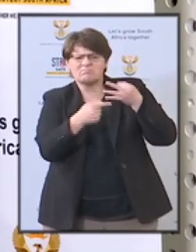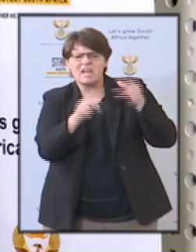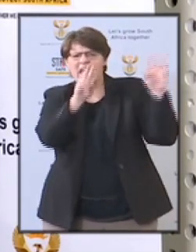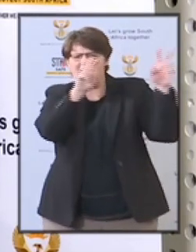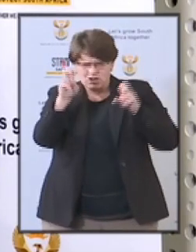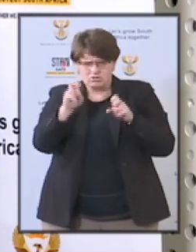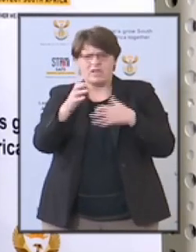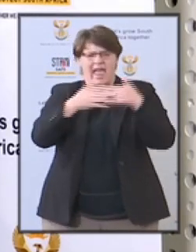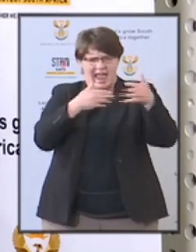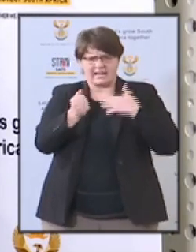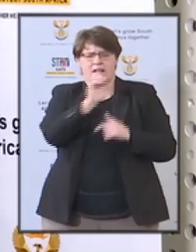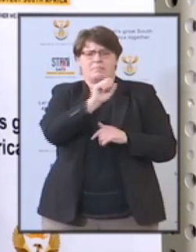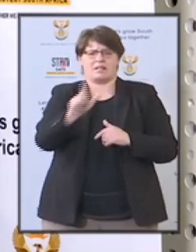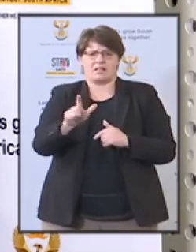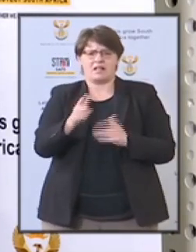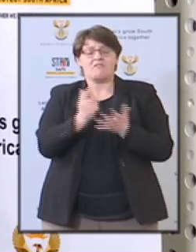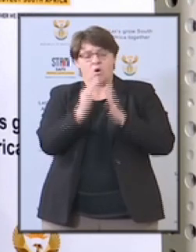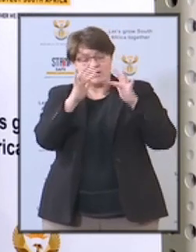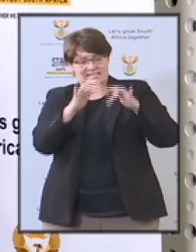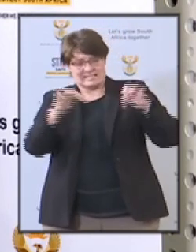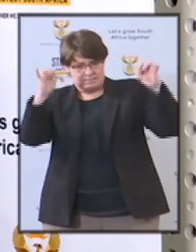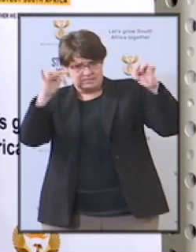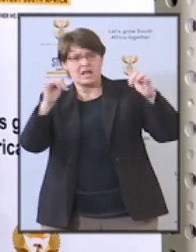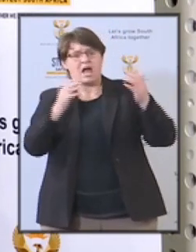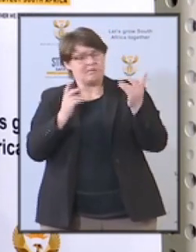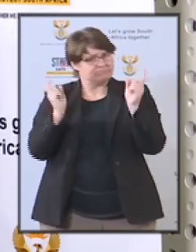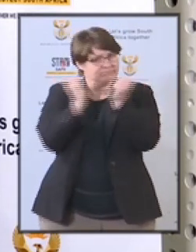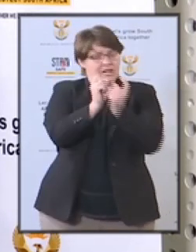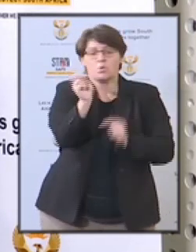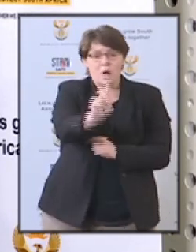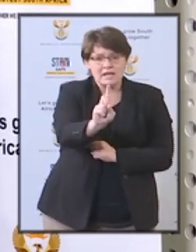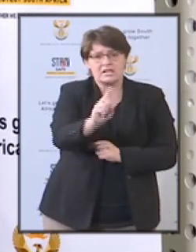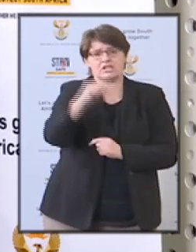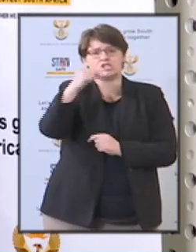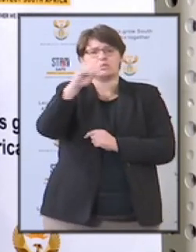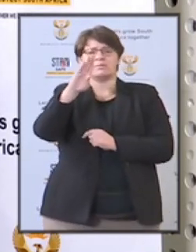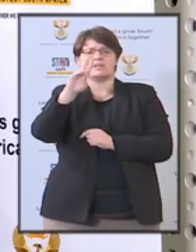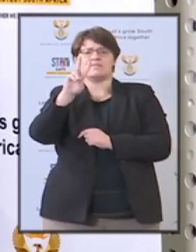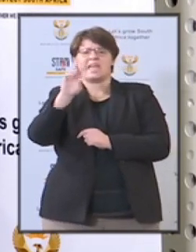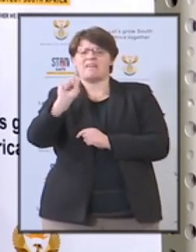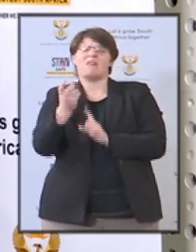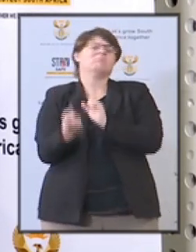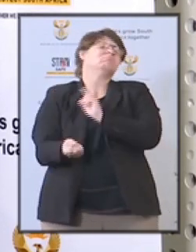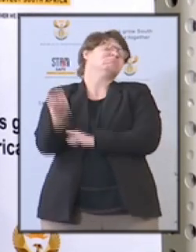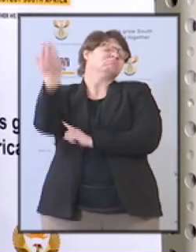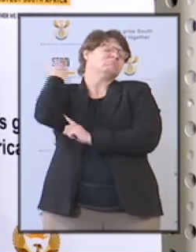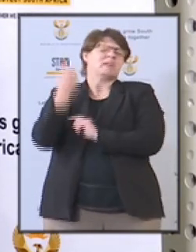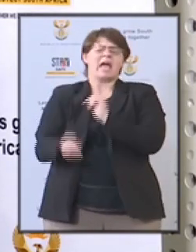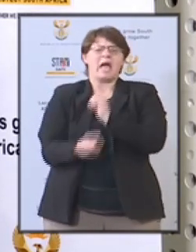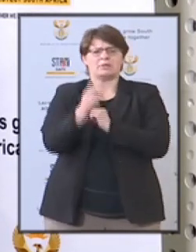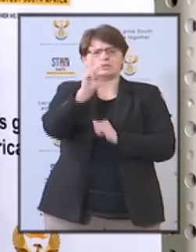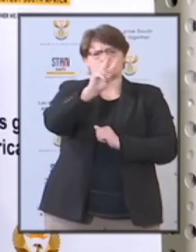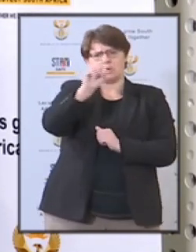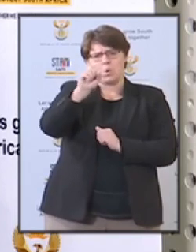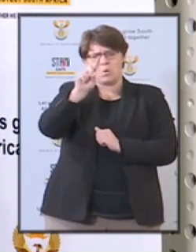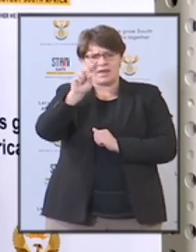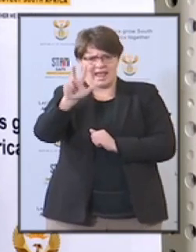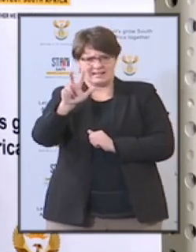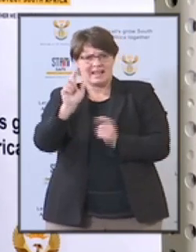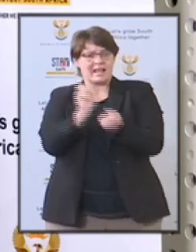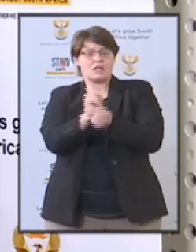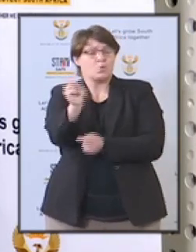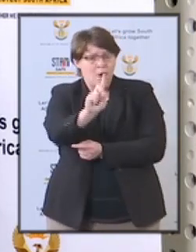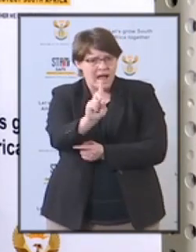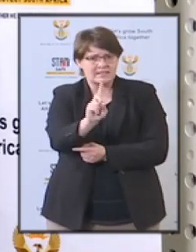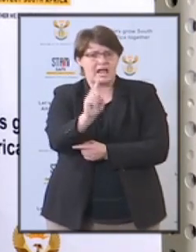the Presidential Summit against GBVF, held in 2018 in respect of the criminal justice system. The